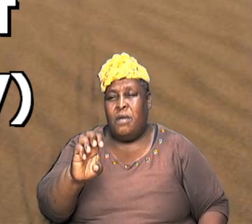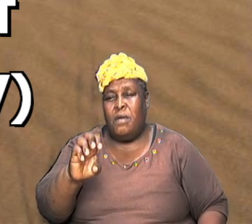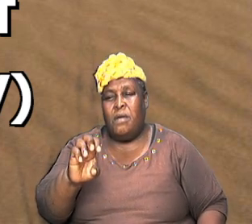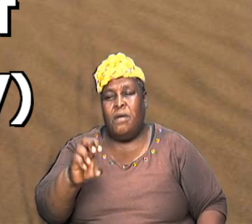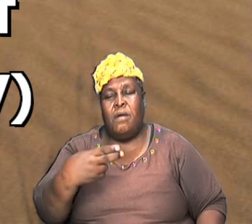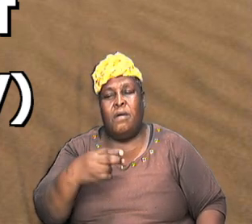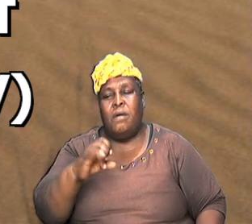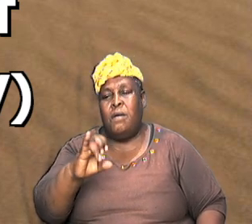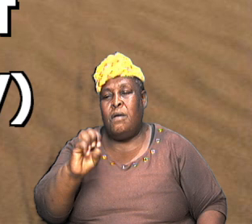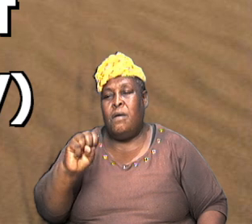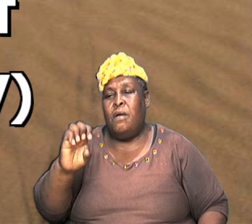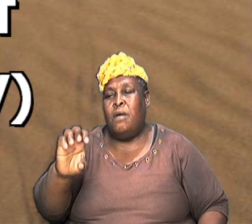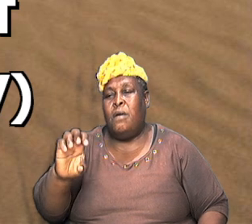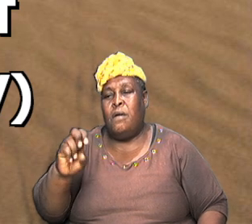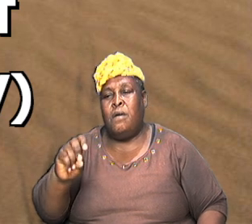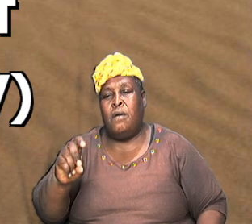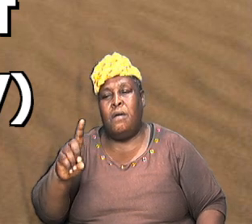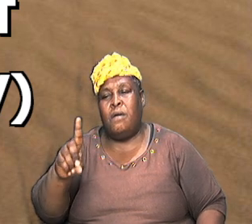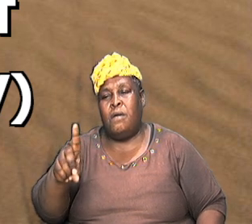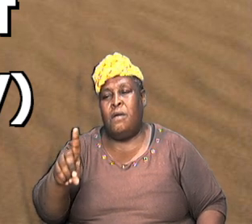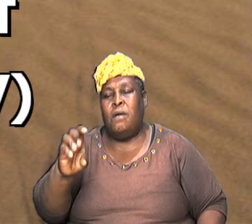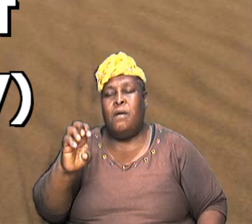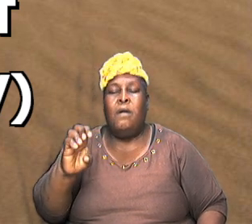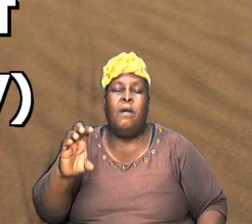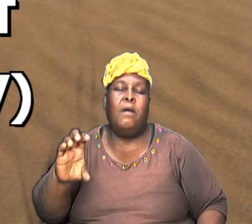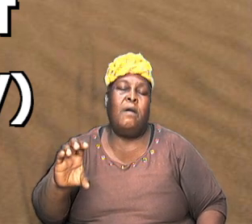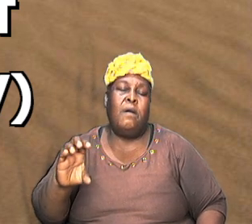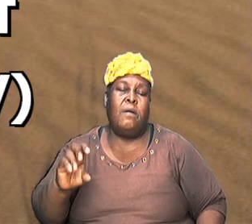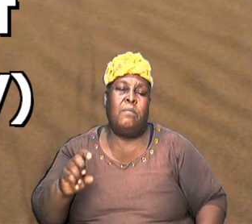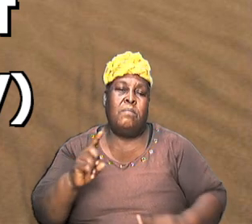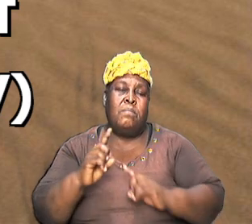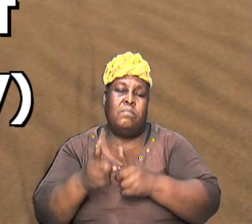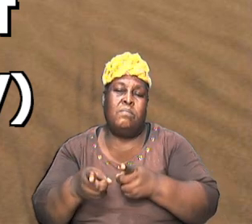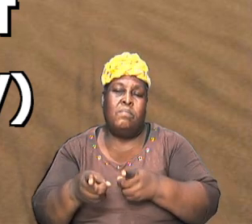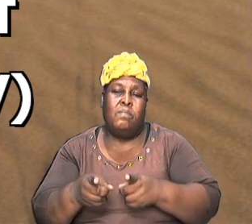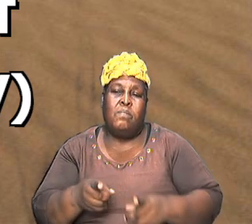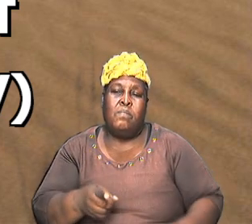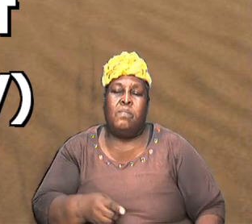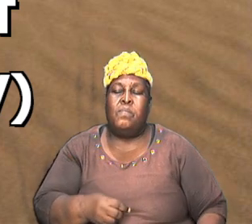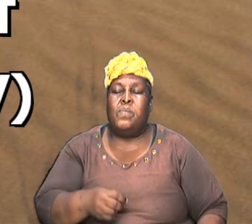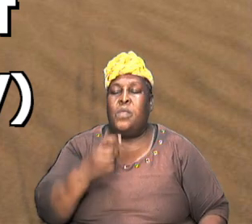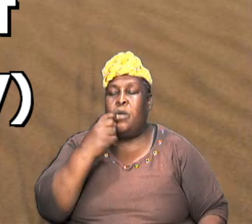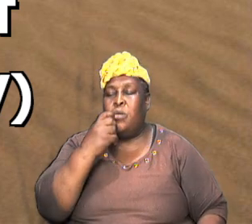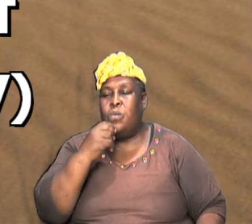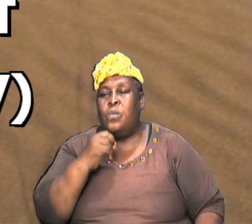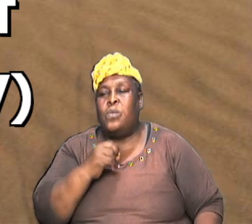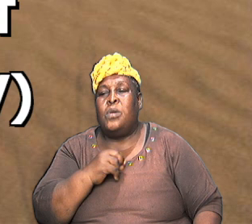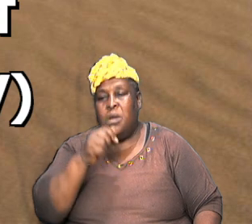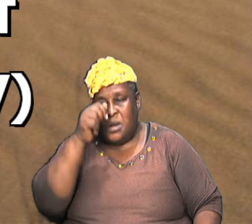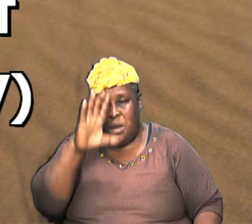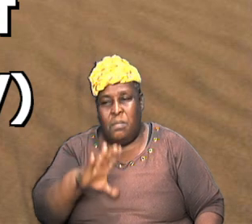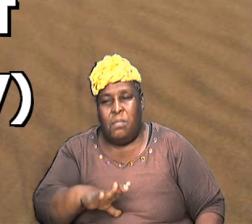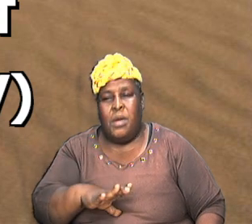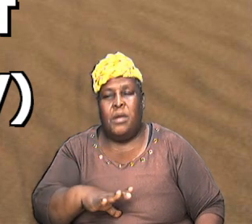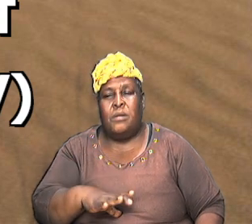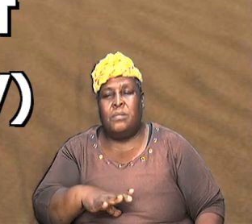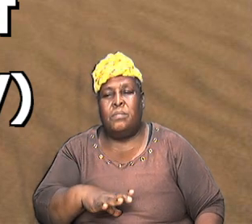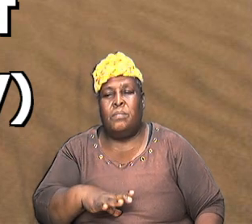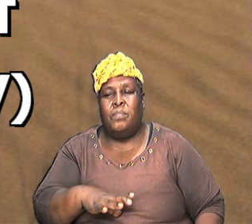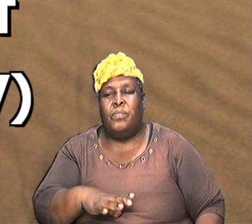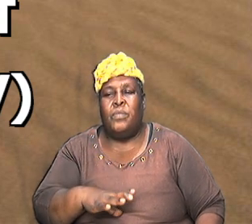and which is more powerful and I do believe that it is a result of who Melchizedek was somehow